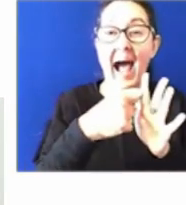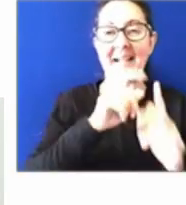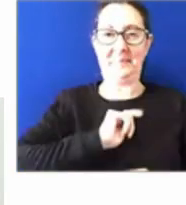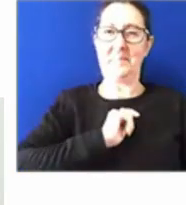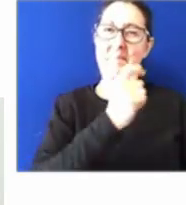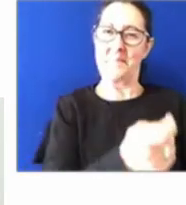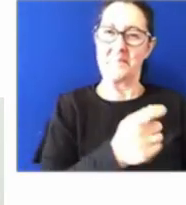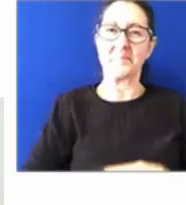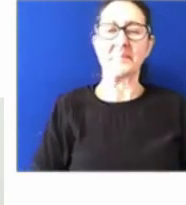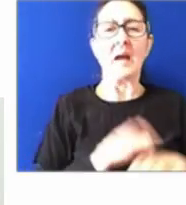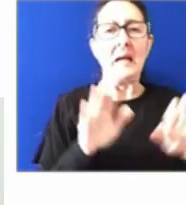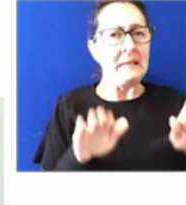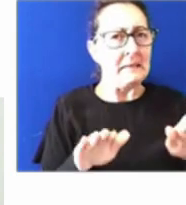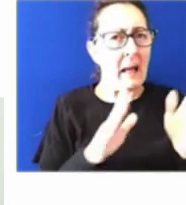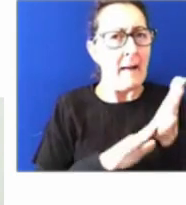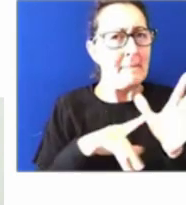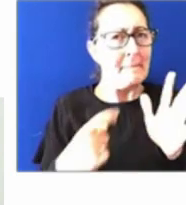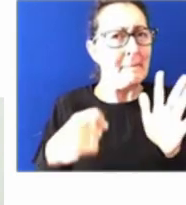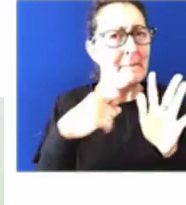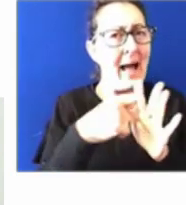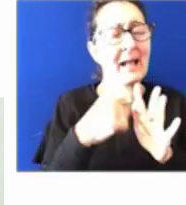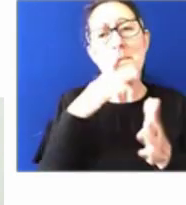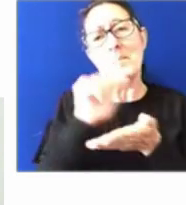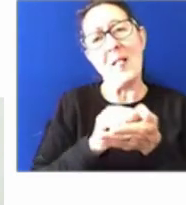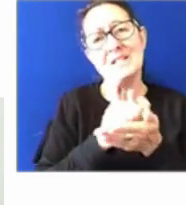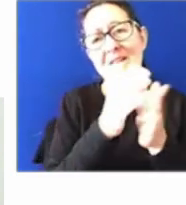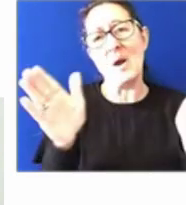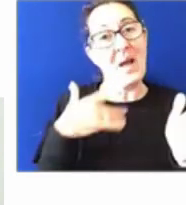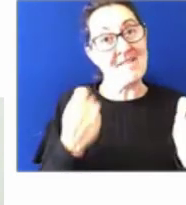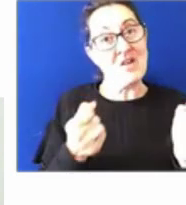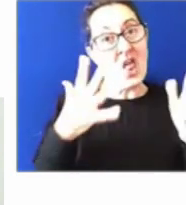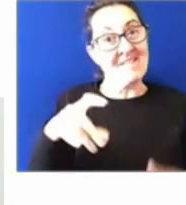And Mark, I think we're going to mute. Apologies everyone, but we're having a lot of fun today.